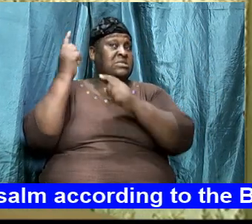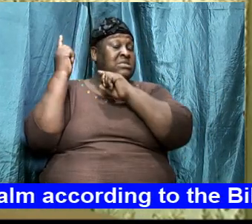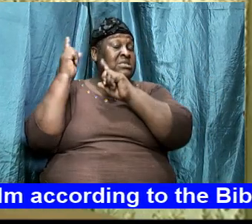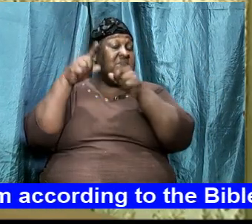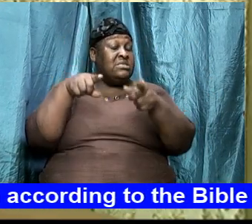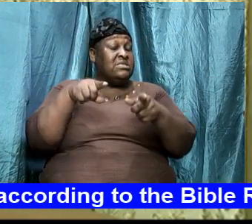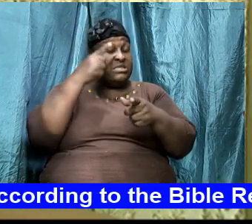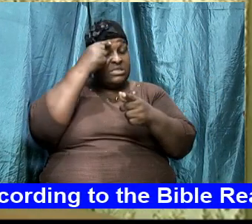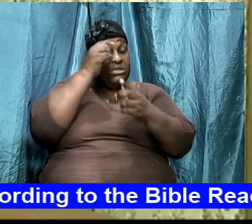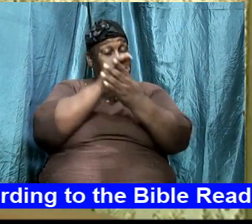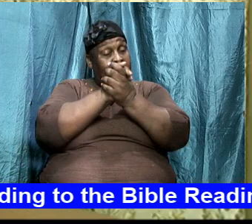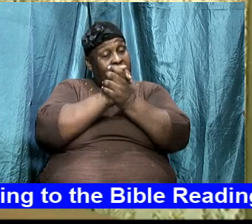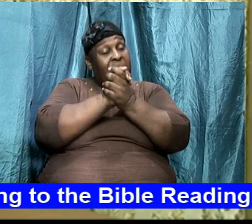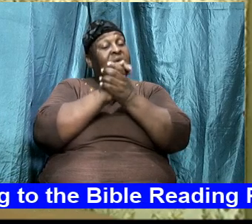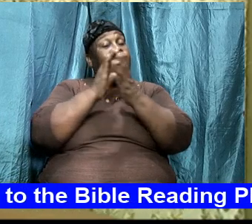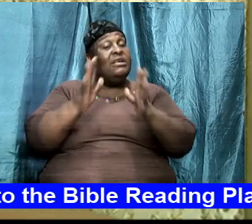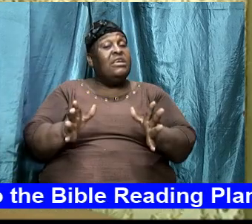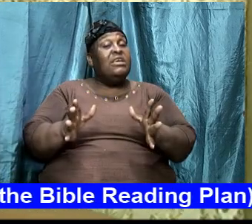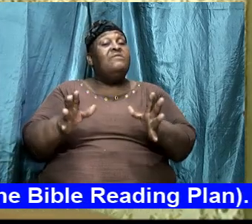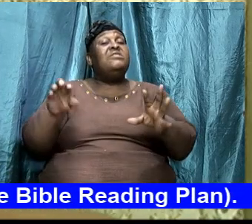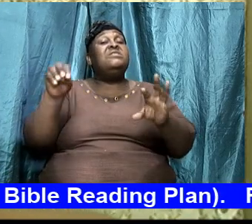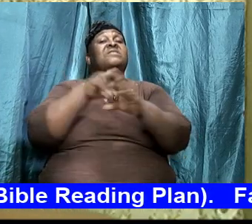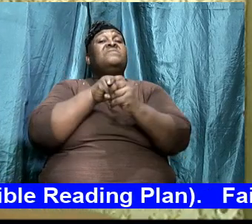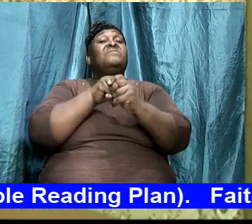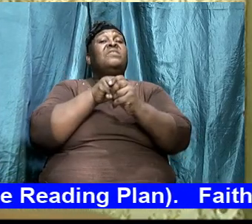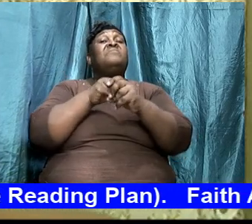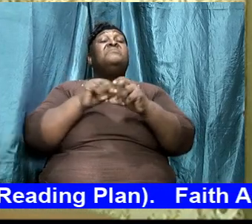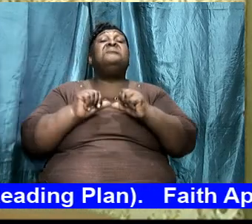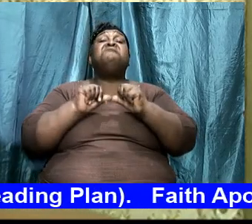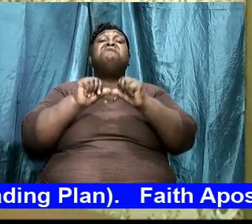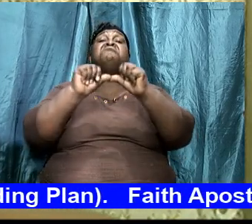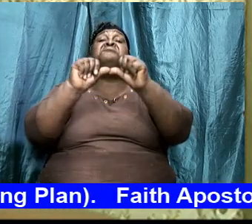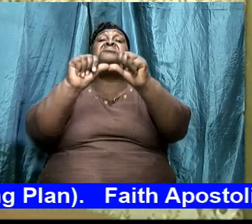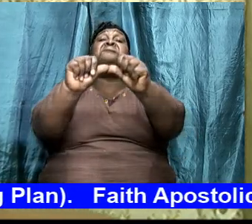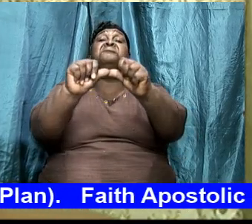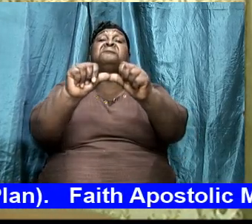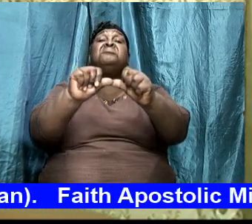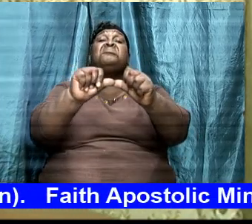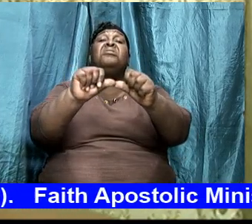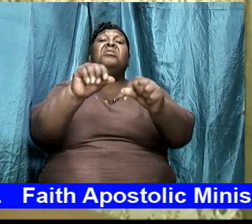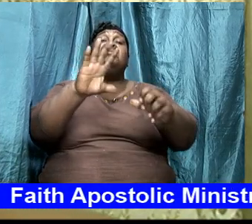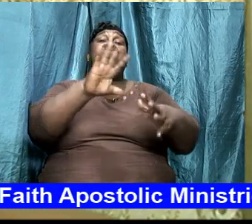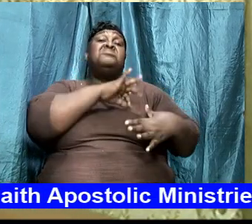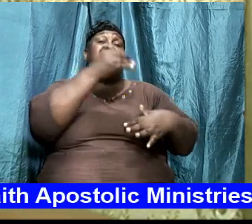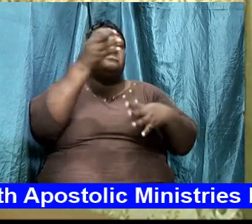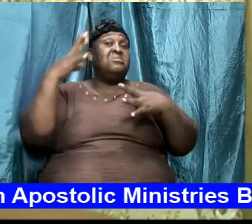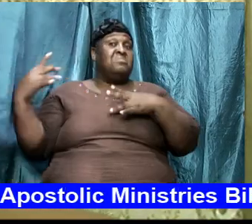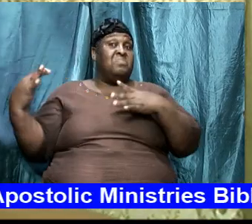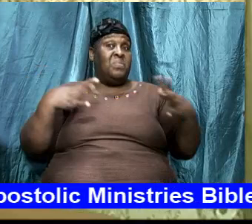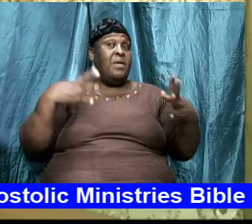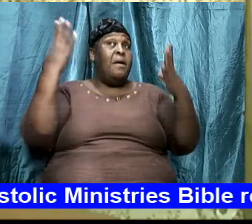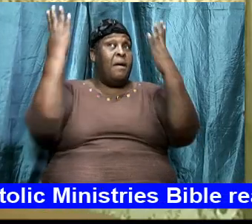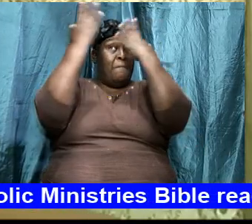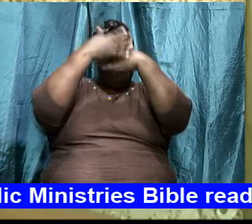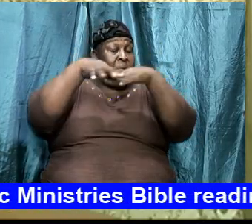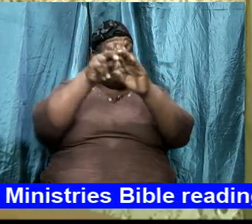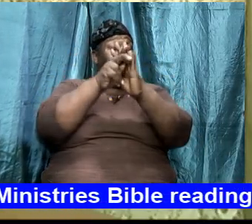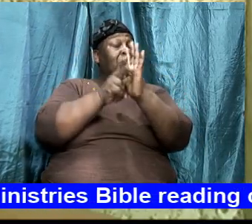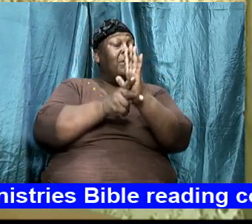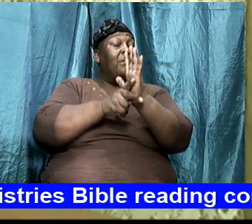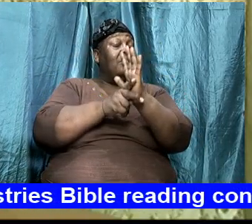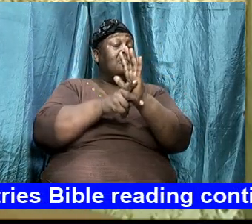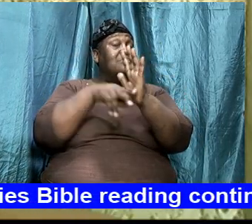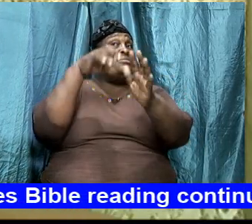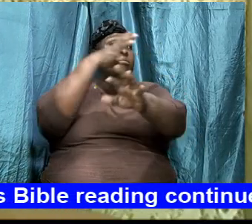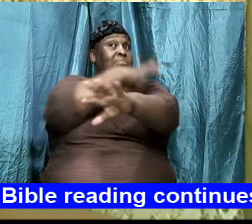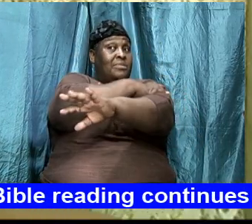ongoing spiritual battle with the powers of darkness we cannot endure